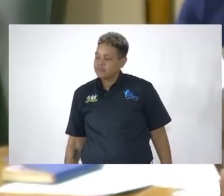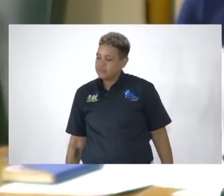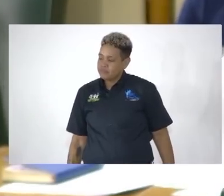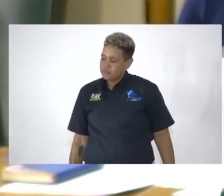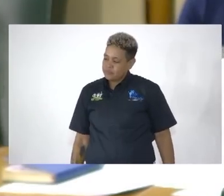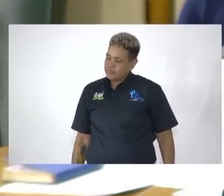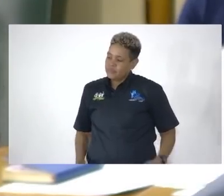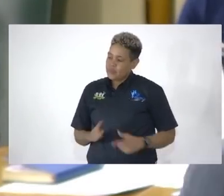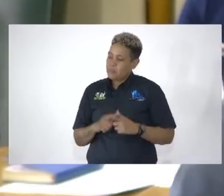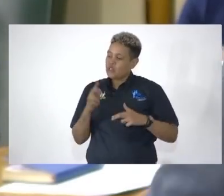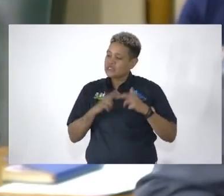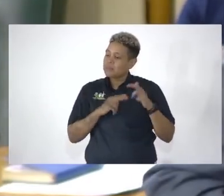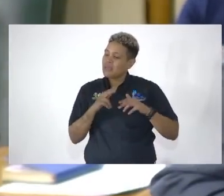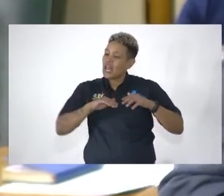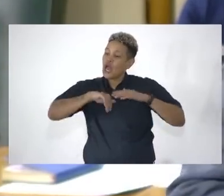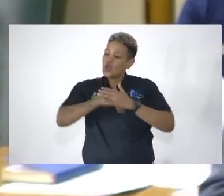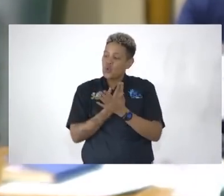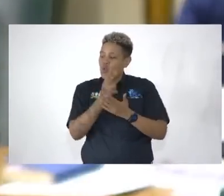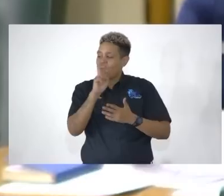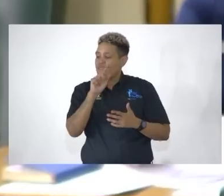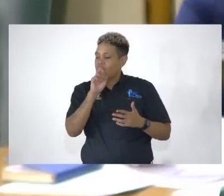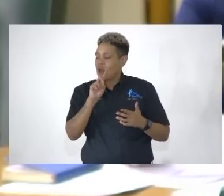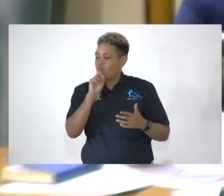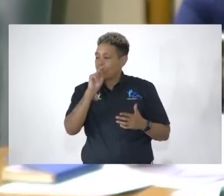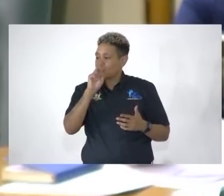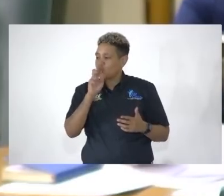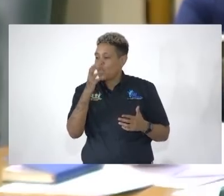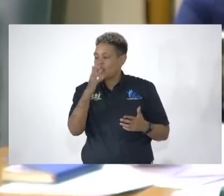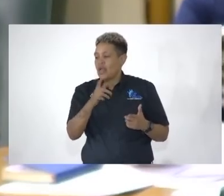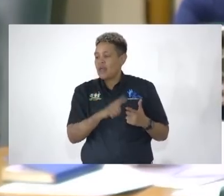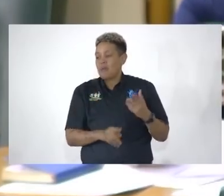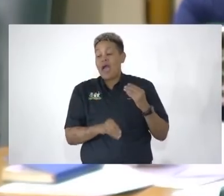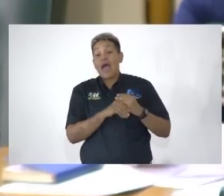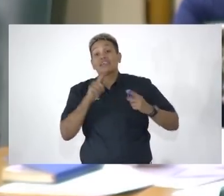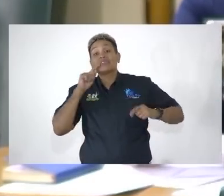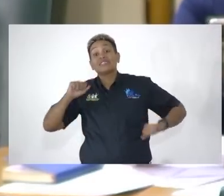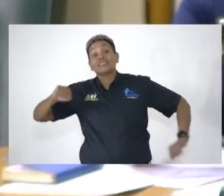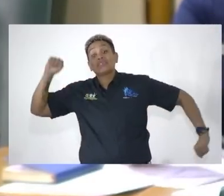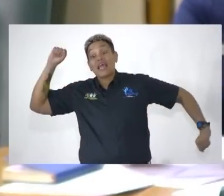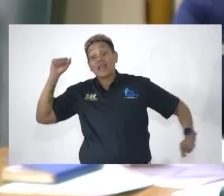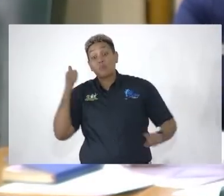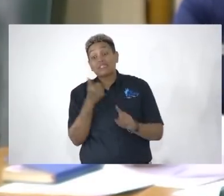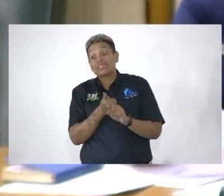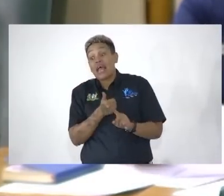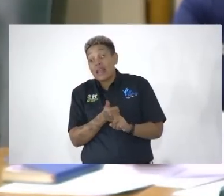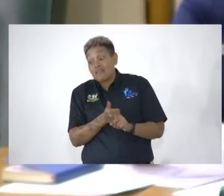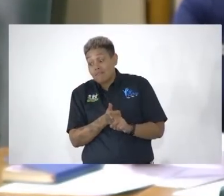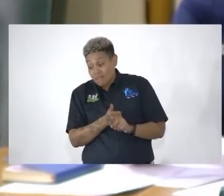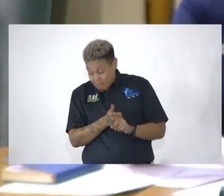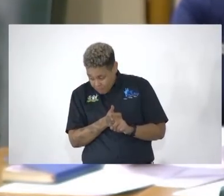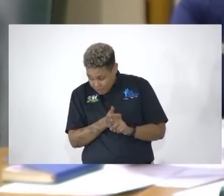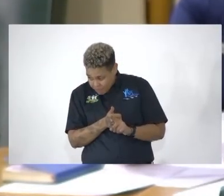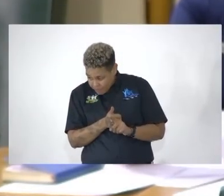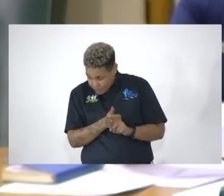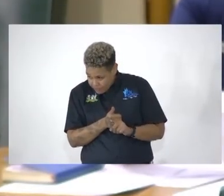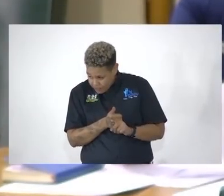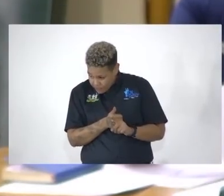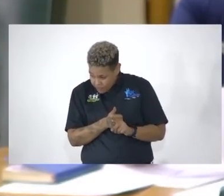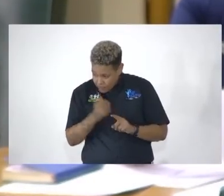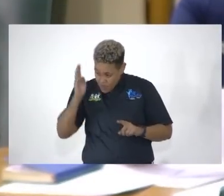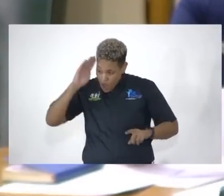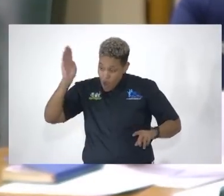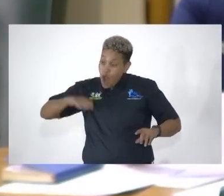and build a new velodrome there, and then the stadium itself, all the